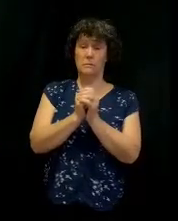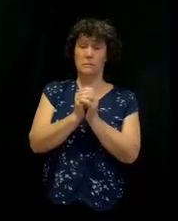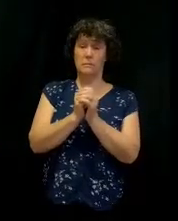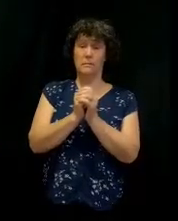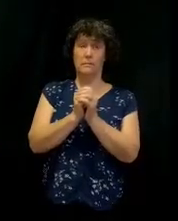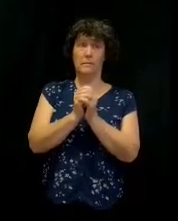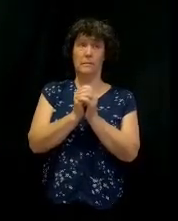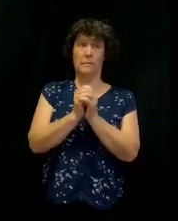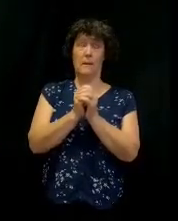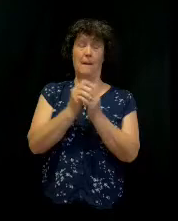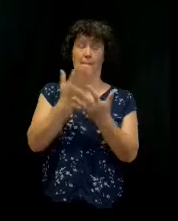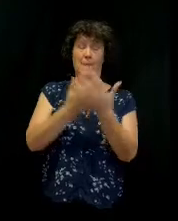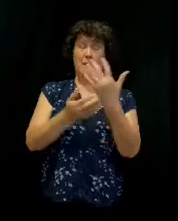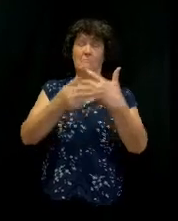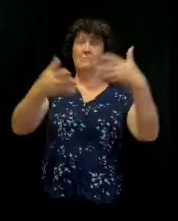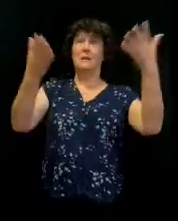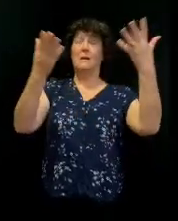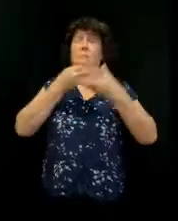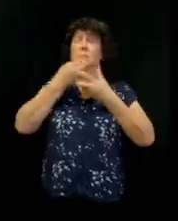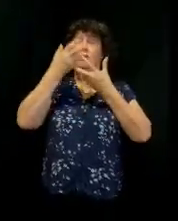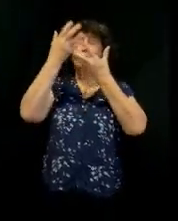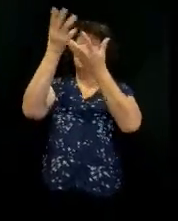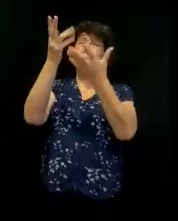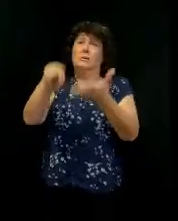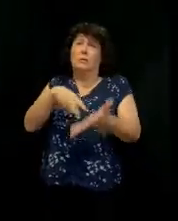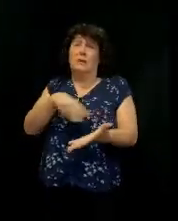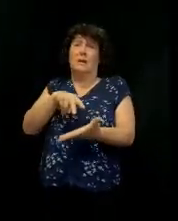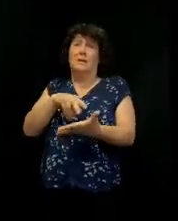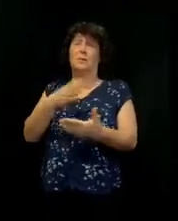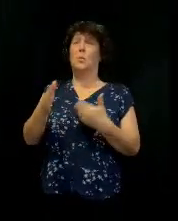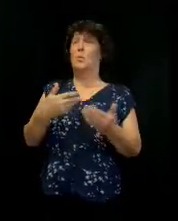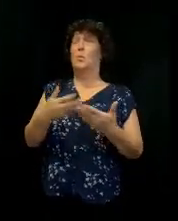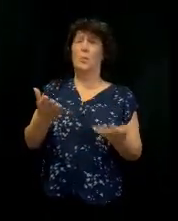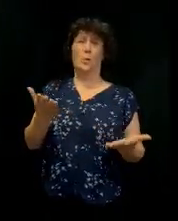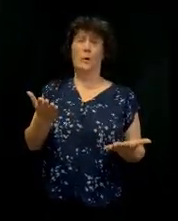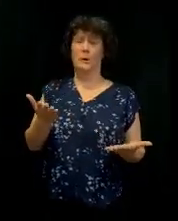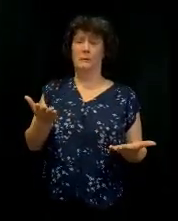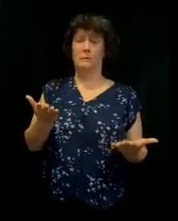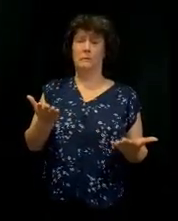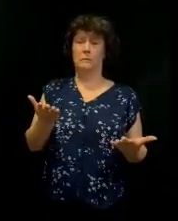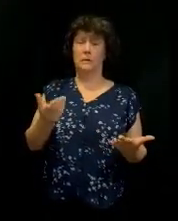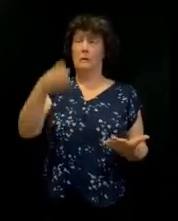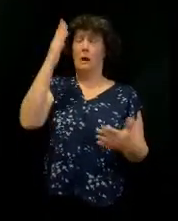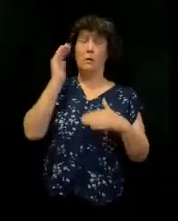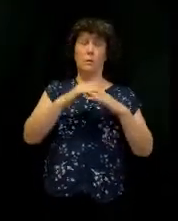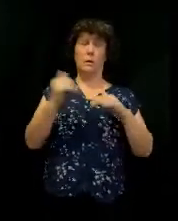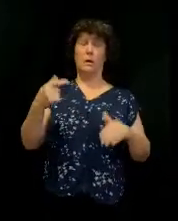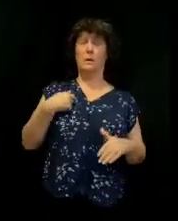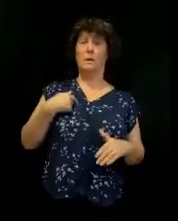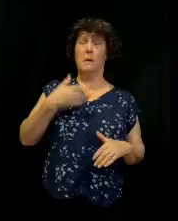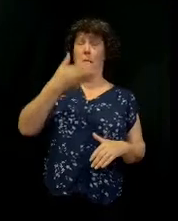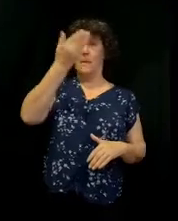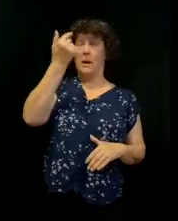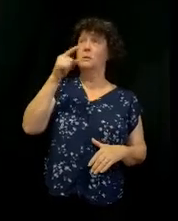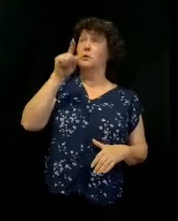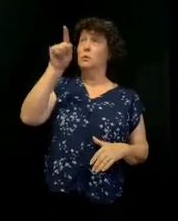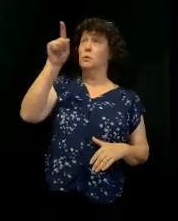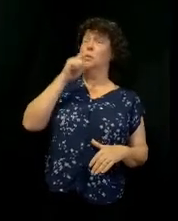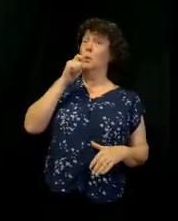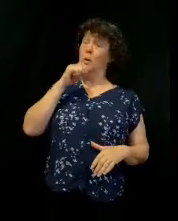my lifted hands, my shout, my dance, whatever it is, right, that God has told me to do, listen, it's because of who he is.